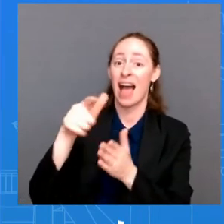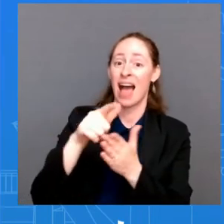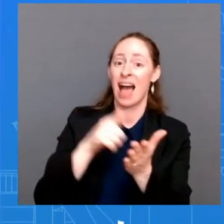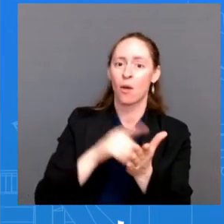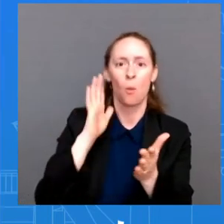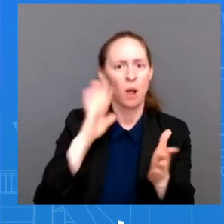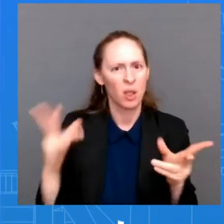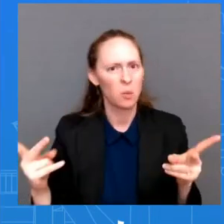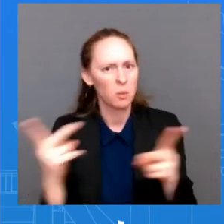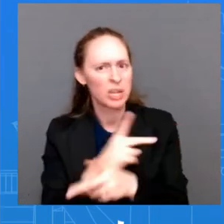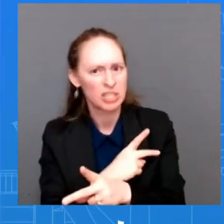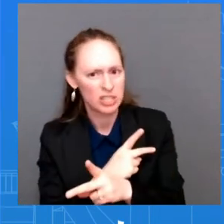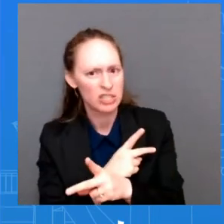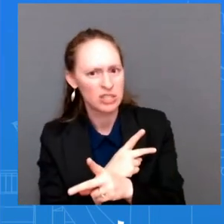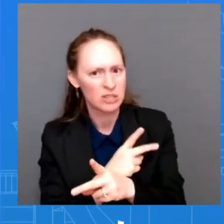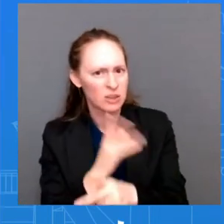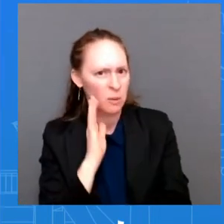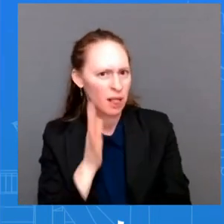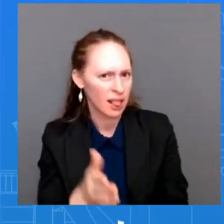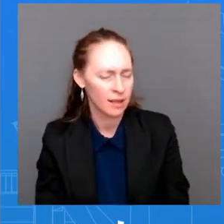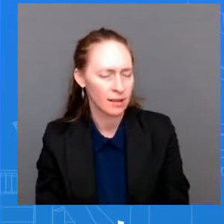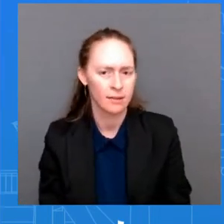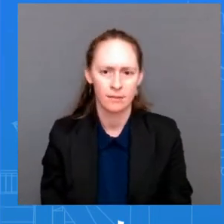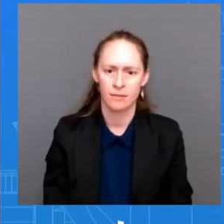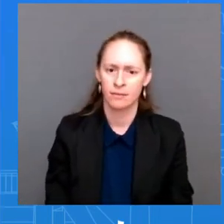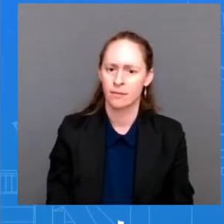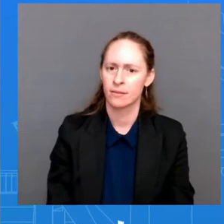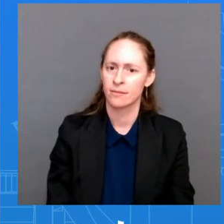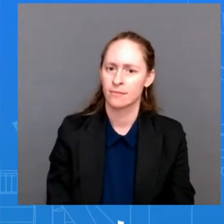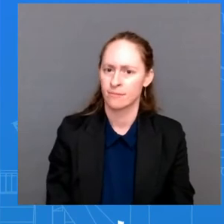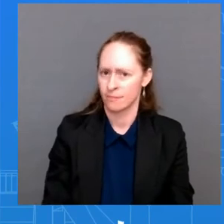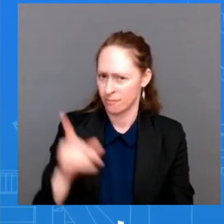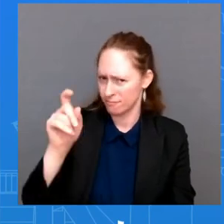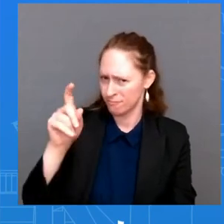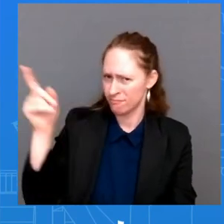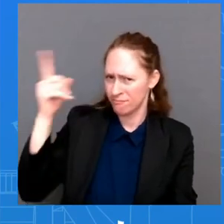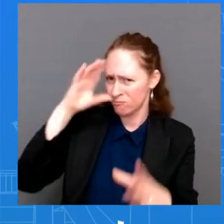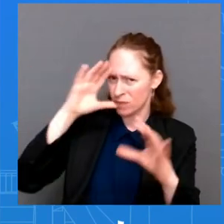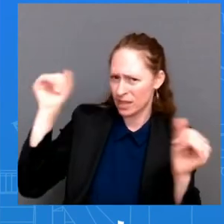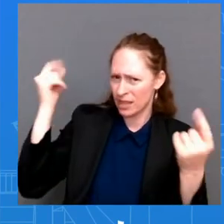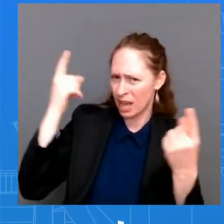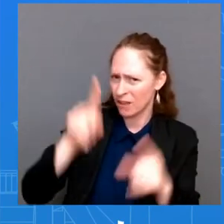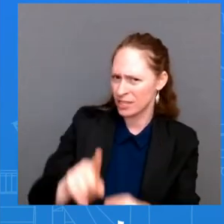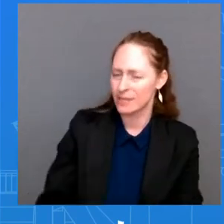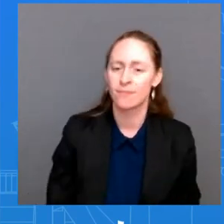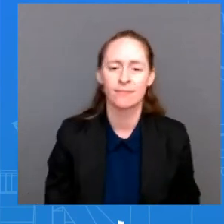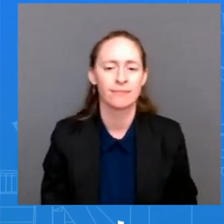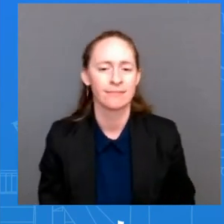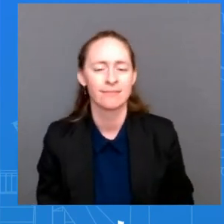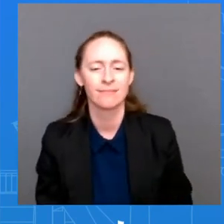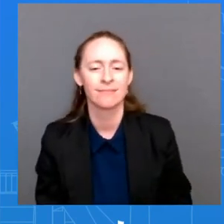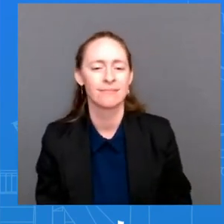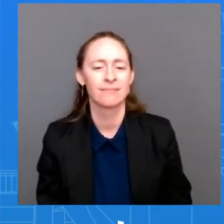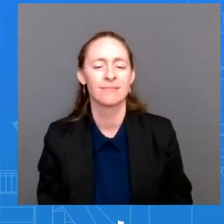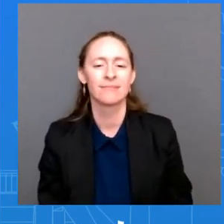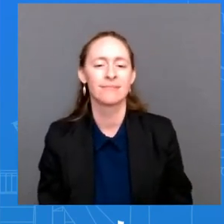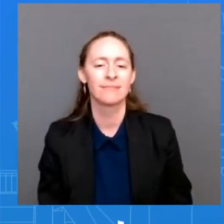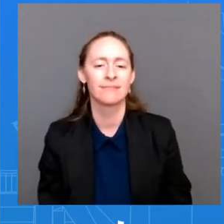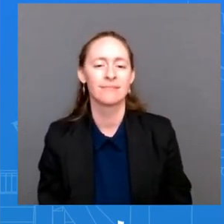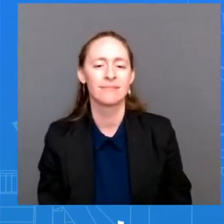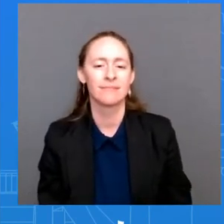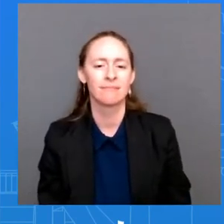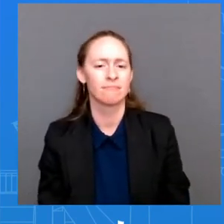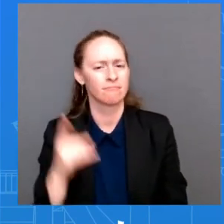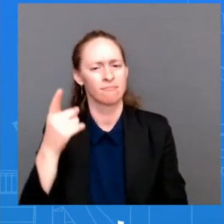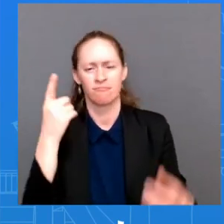we agree with senator manchin you heard him a couple times yesterday and disagree with pen wharton as a as as as do a